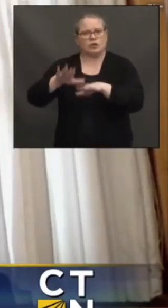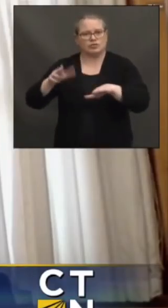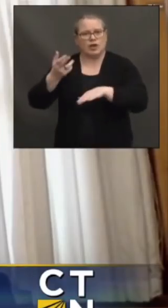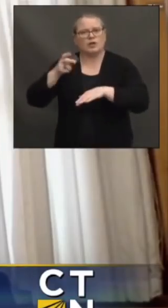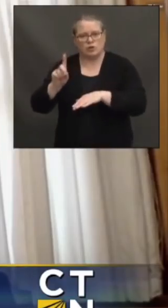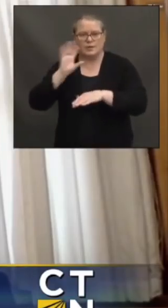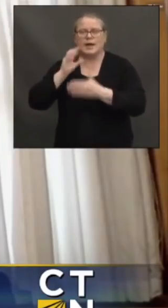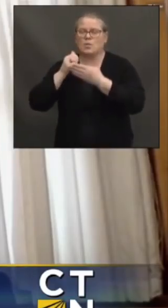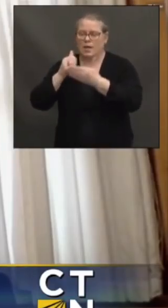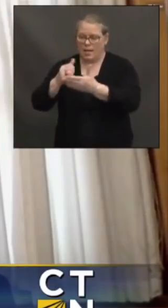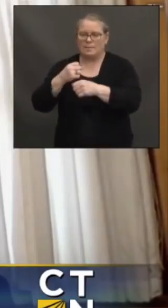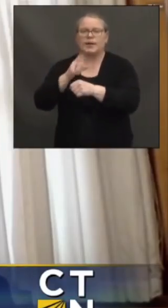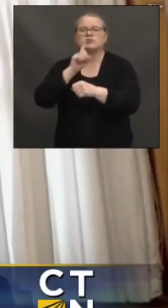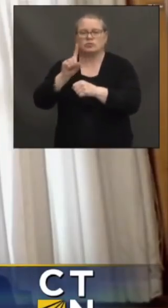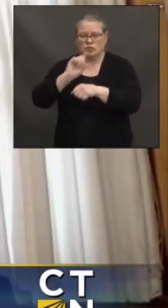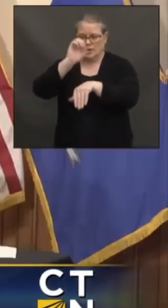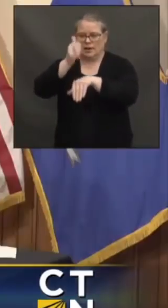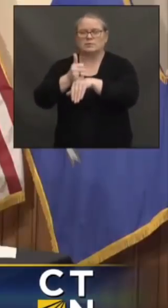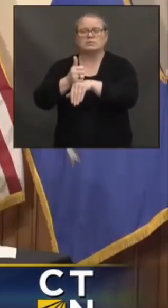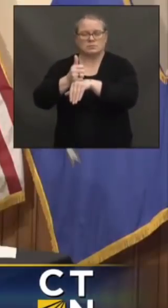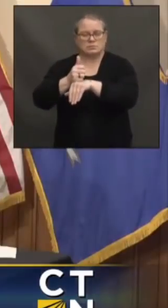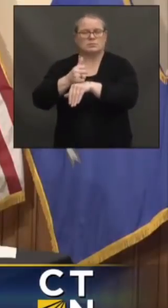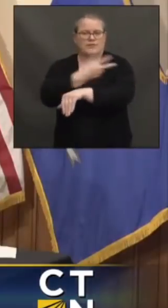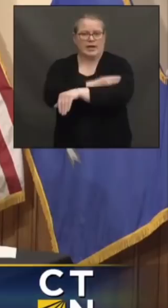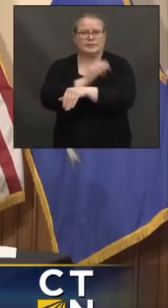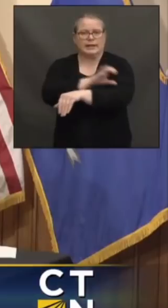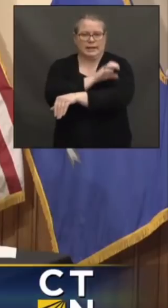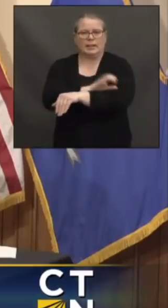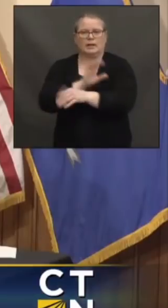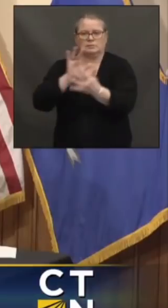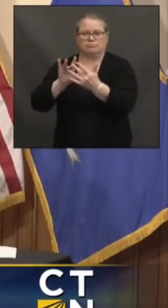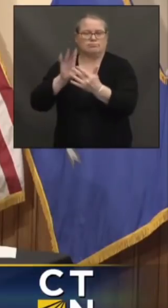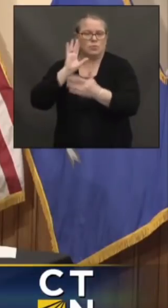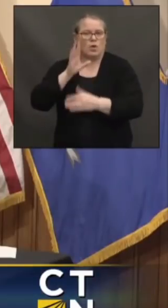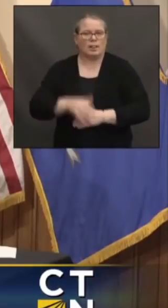connected to vaccine clinics. Okay. Thanks, everybody.